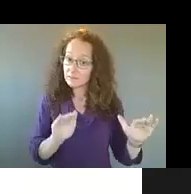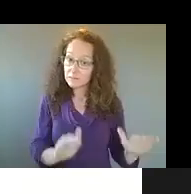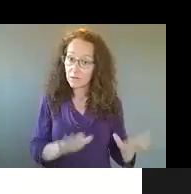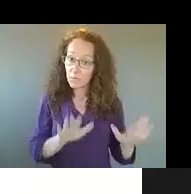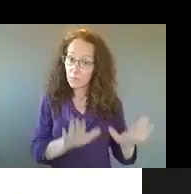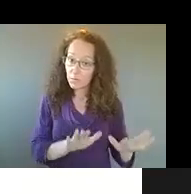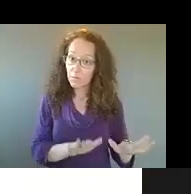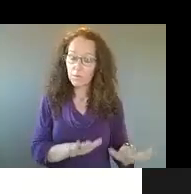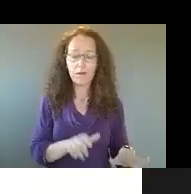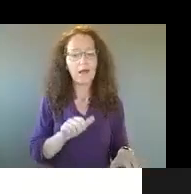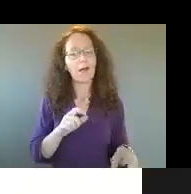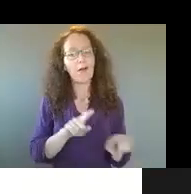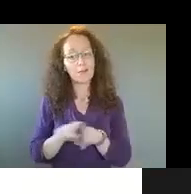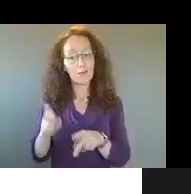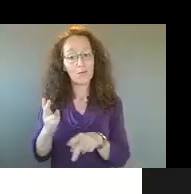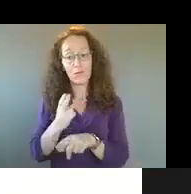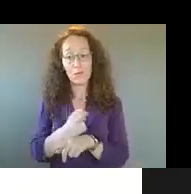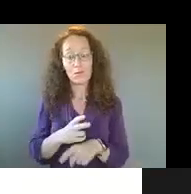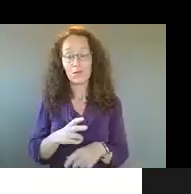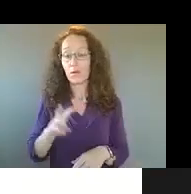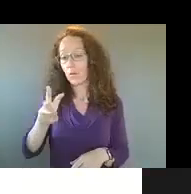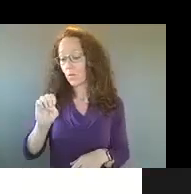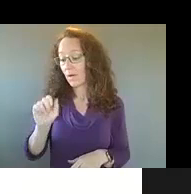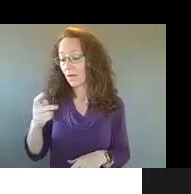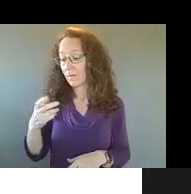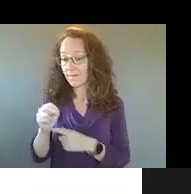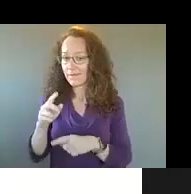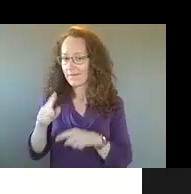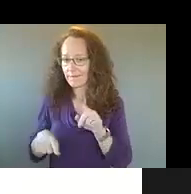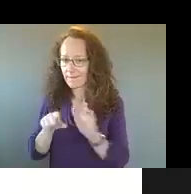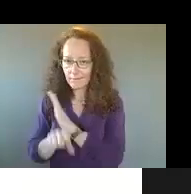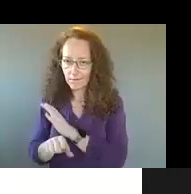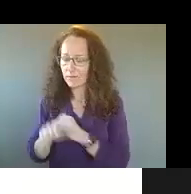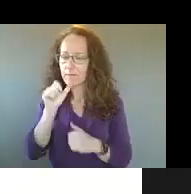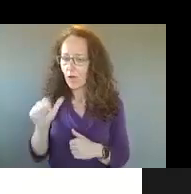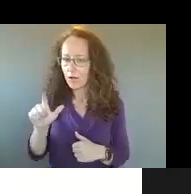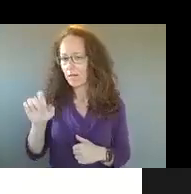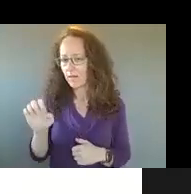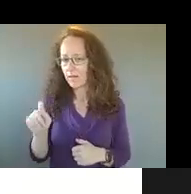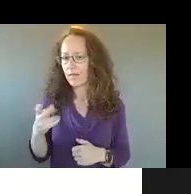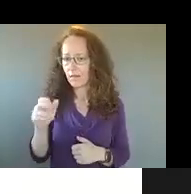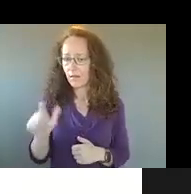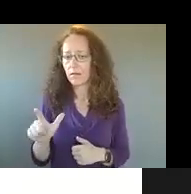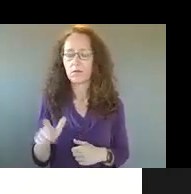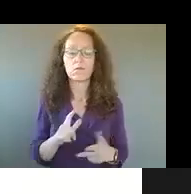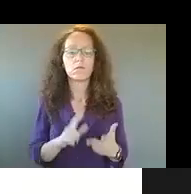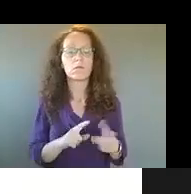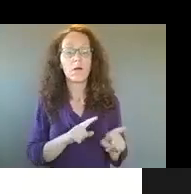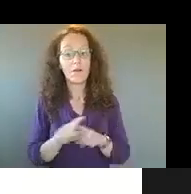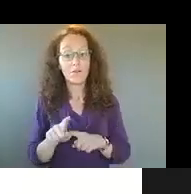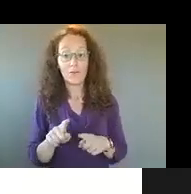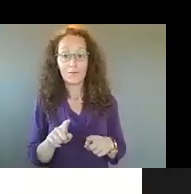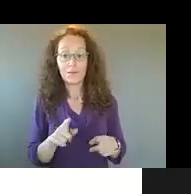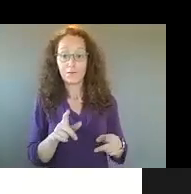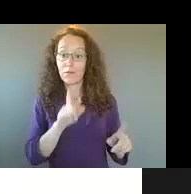uh, uh, theme is demographics of responders. The city should hire and promote, uh, to leadership